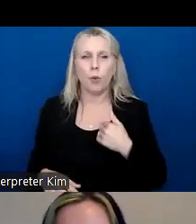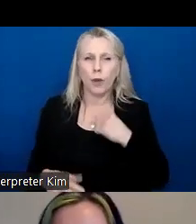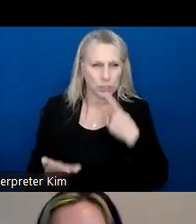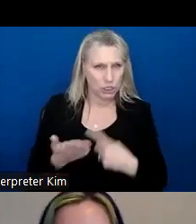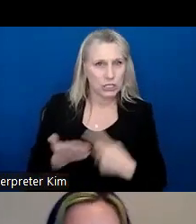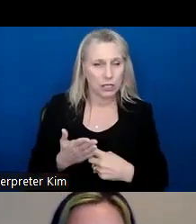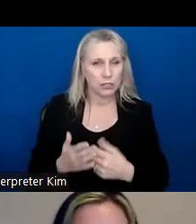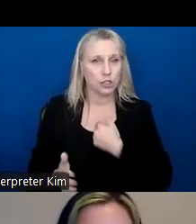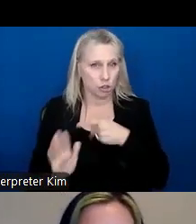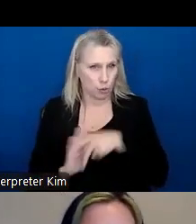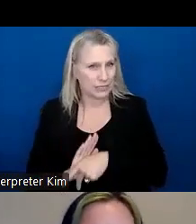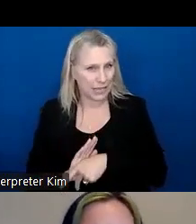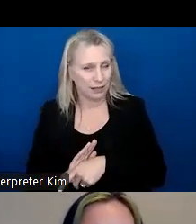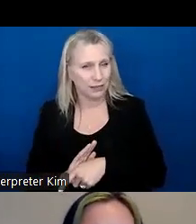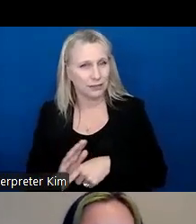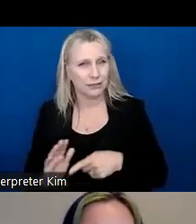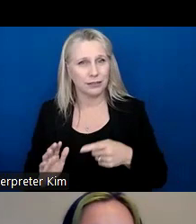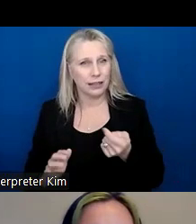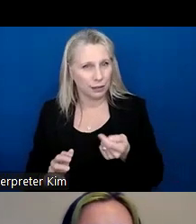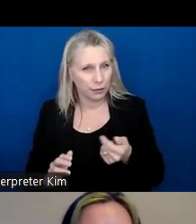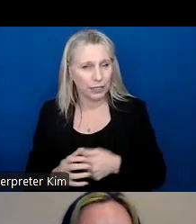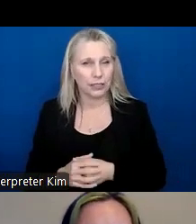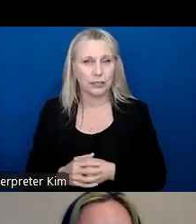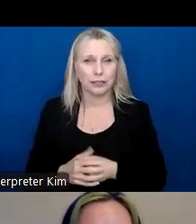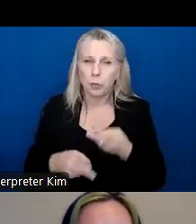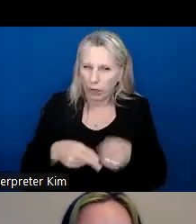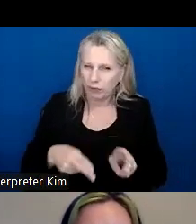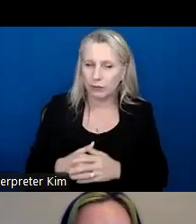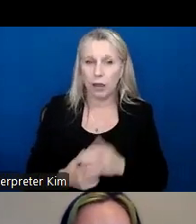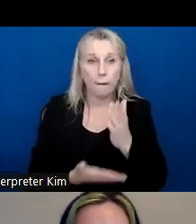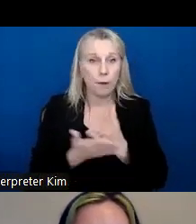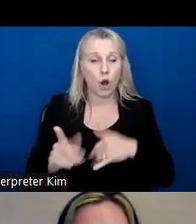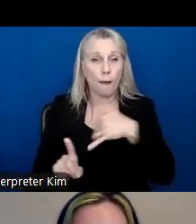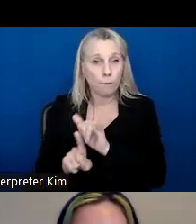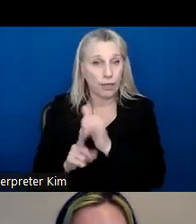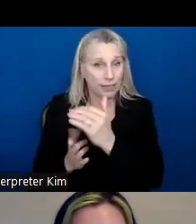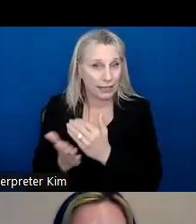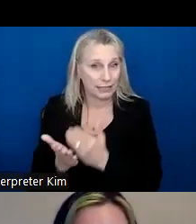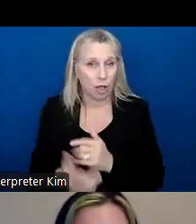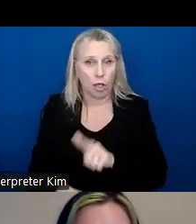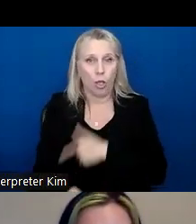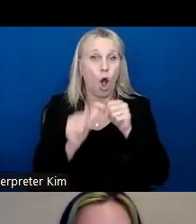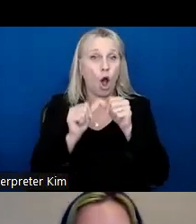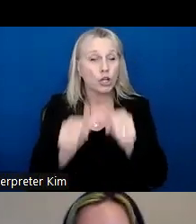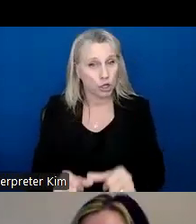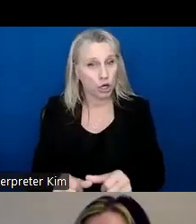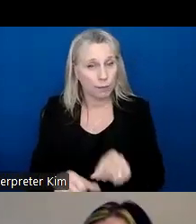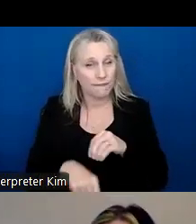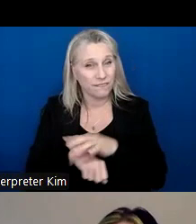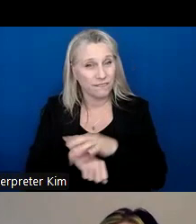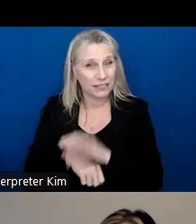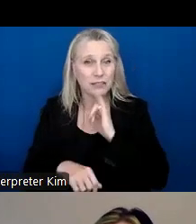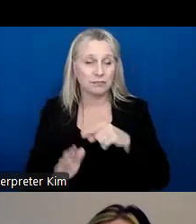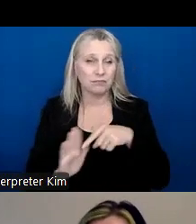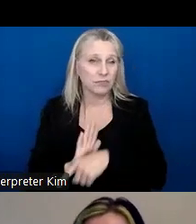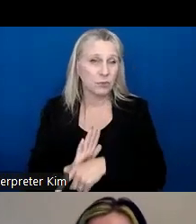a little bit, very briefly. Um, but as a part of our bullying lesson, the long-term effects could be suicide. Um,